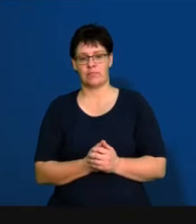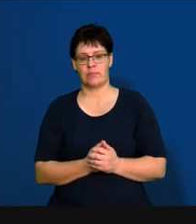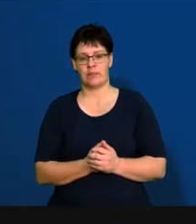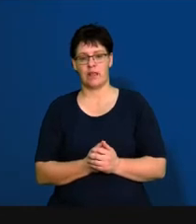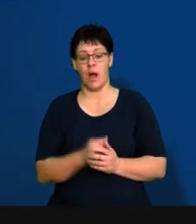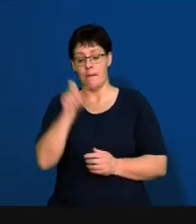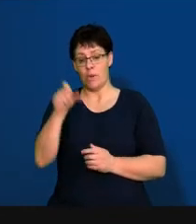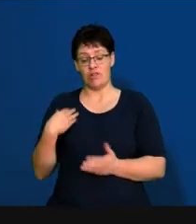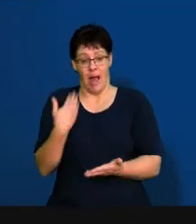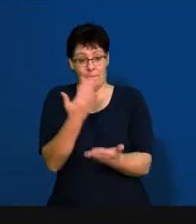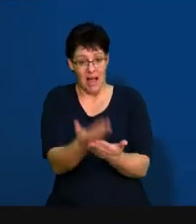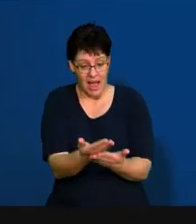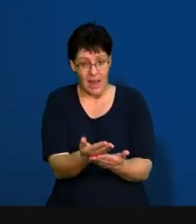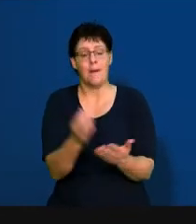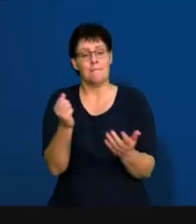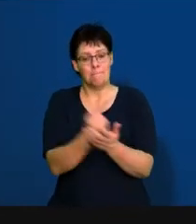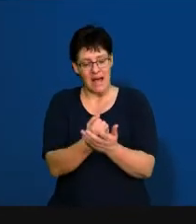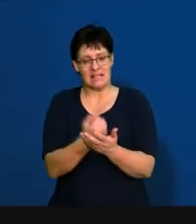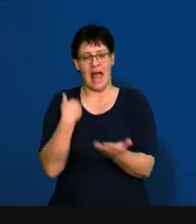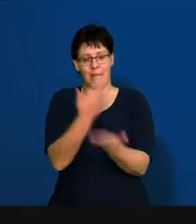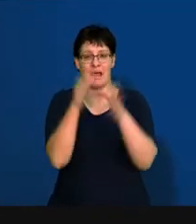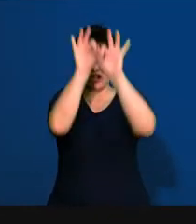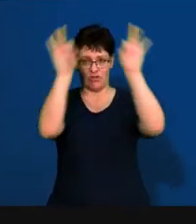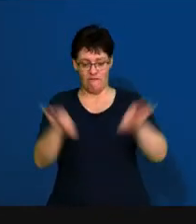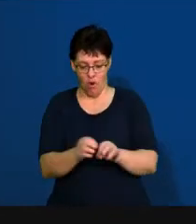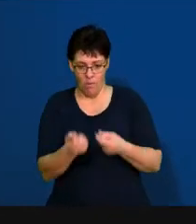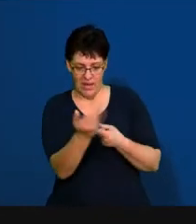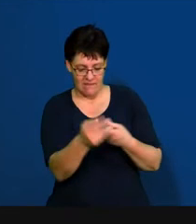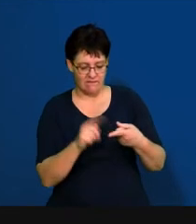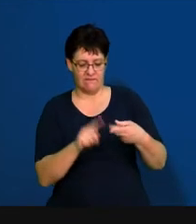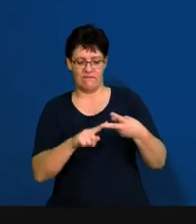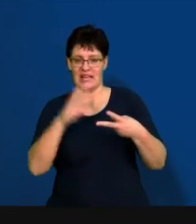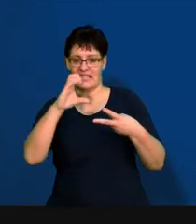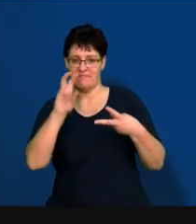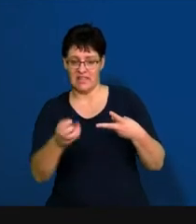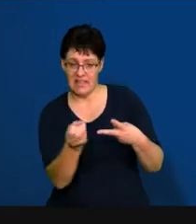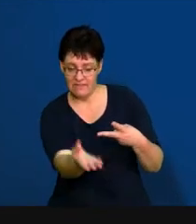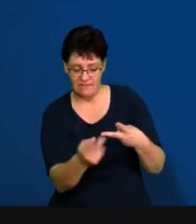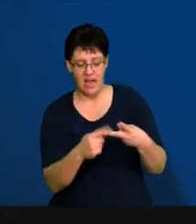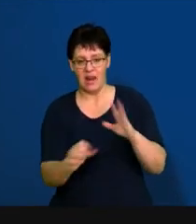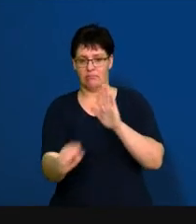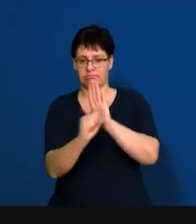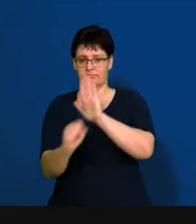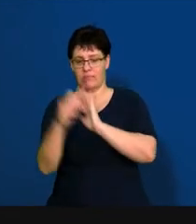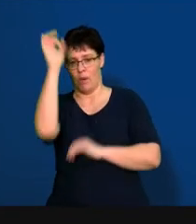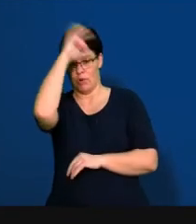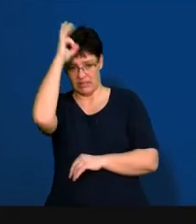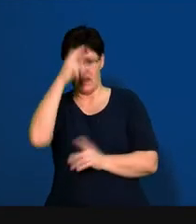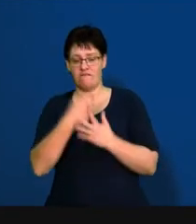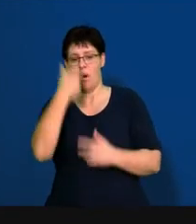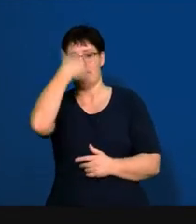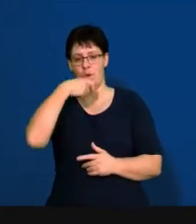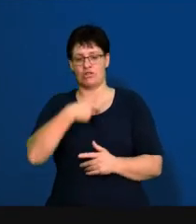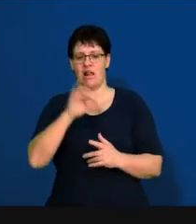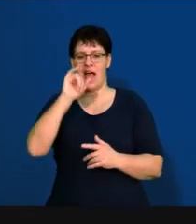Applicants must submit the application forms or their CVs and certified copies of